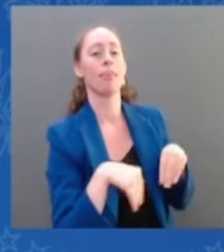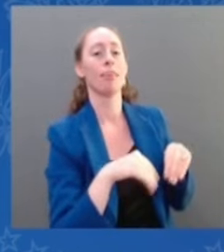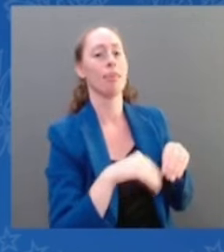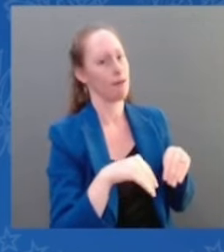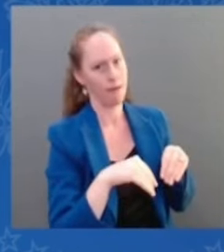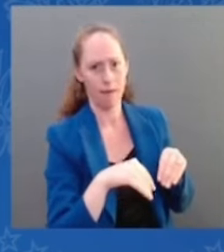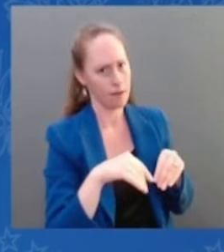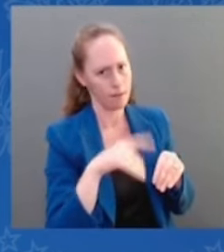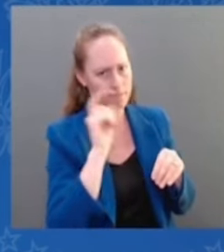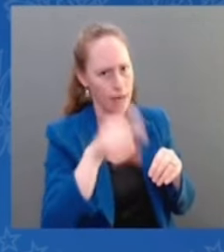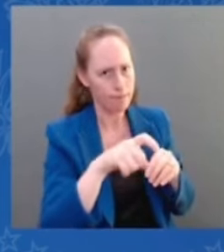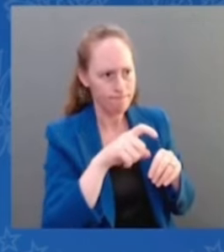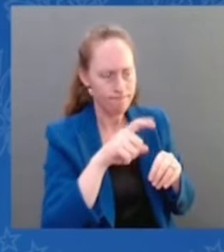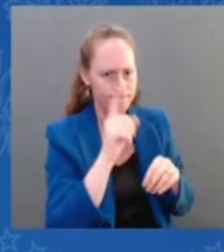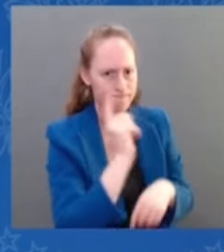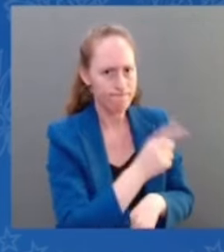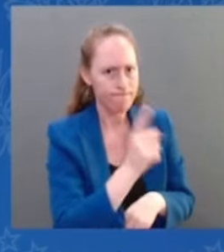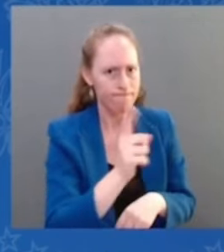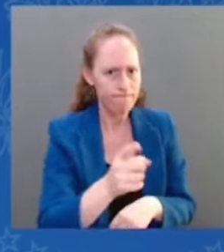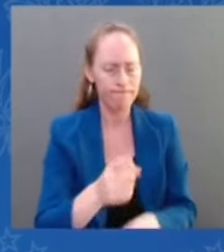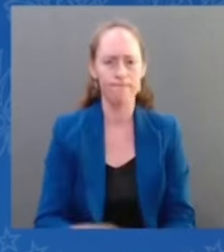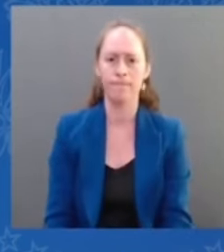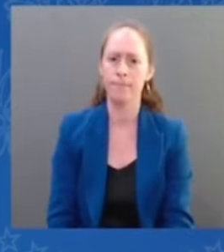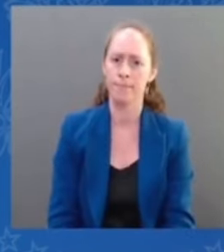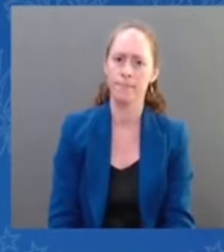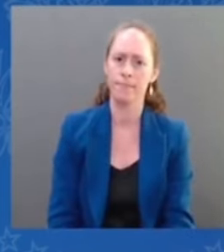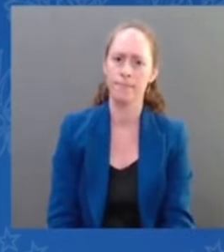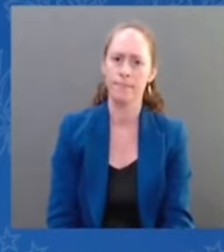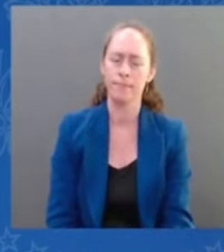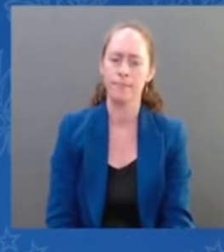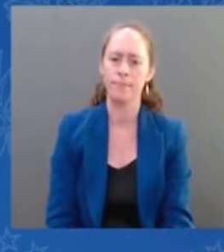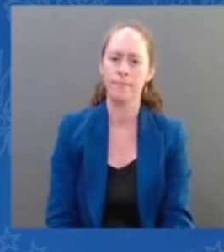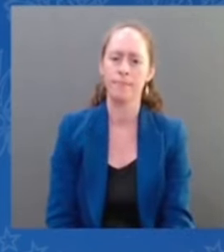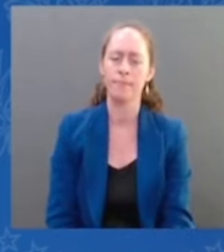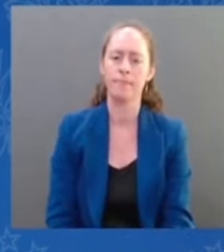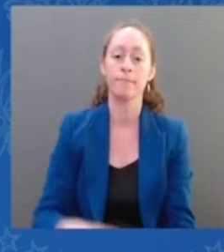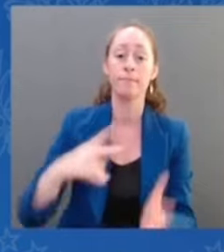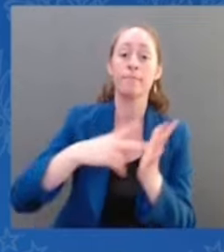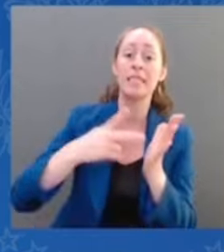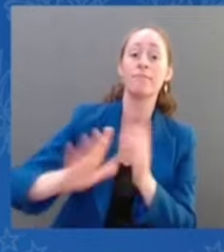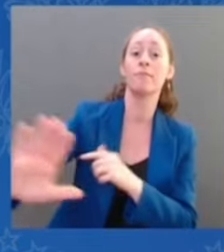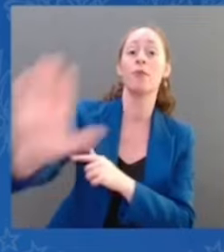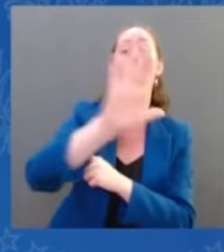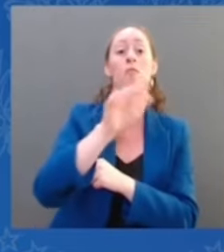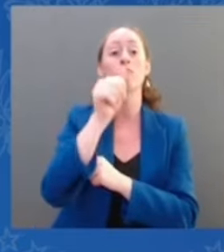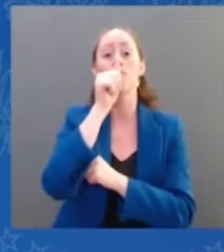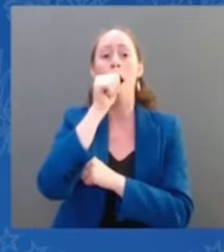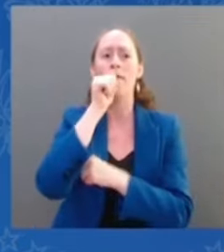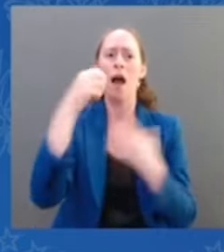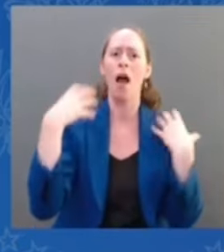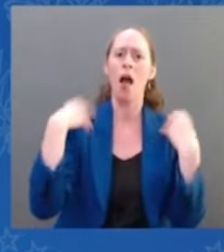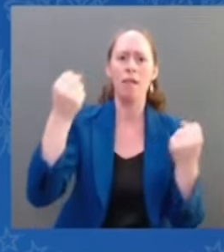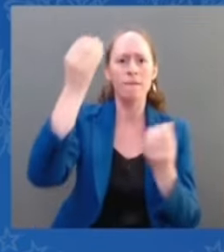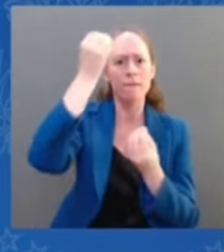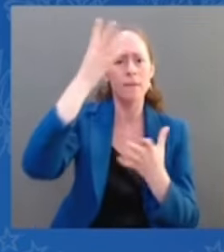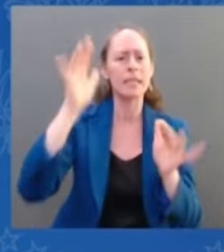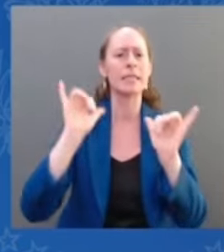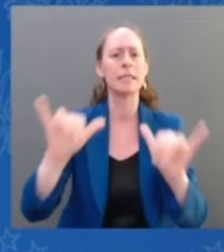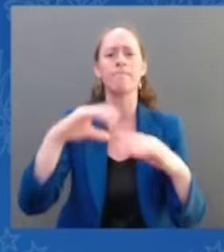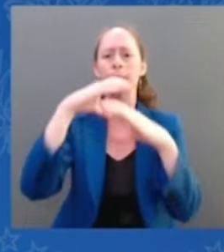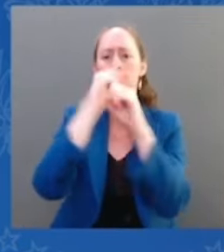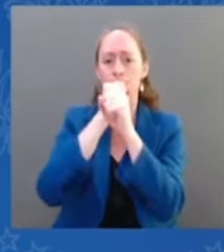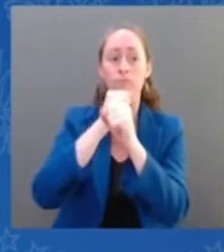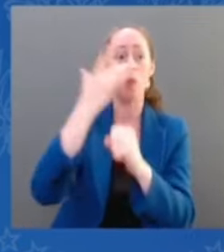It protects private health information in states with extreme laws. And the executive order strengthens coordination at a federal level.